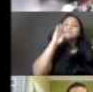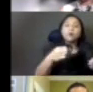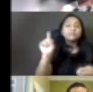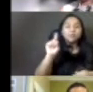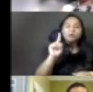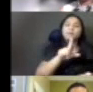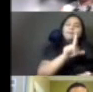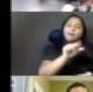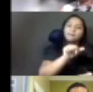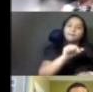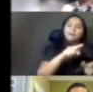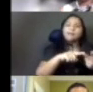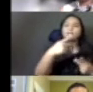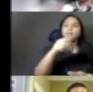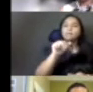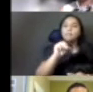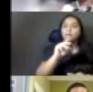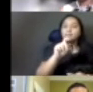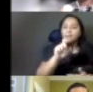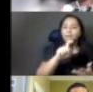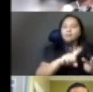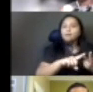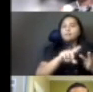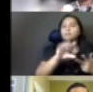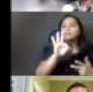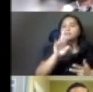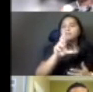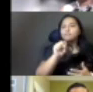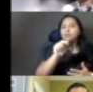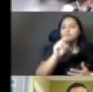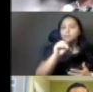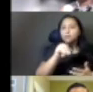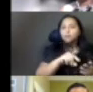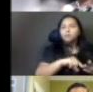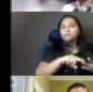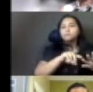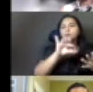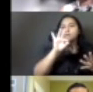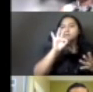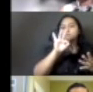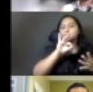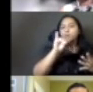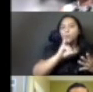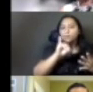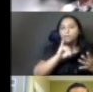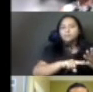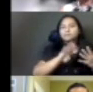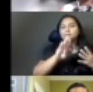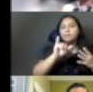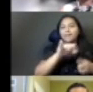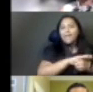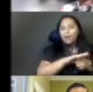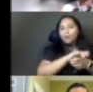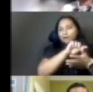Lancaster, Stockton, Fresno, and Oakland and the Bay Area. So please, if you are